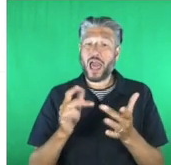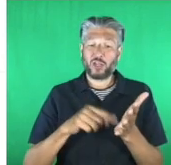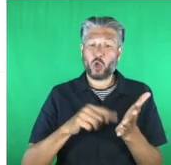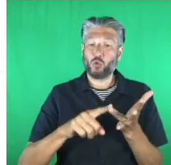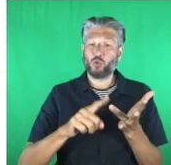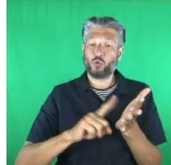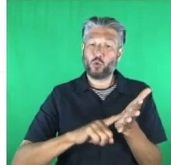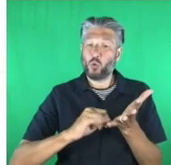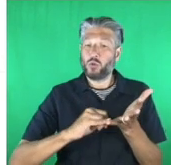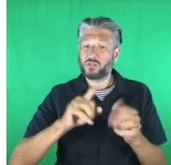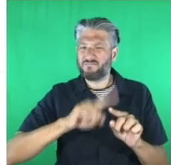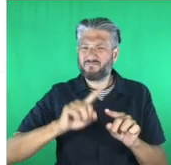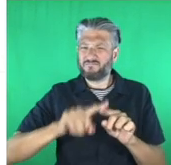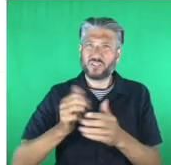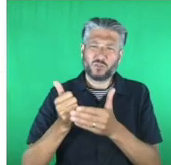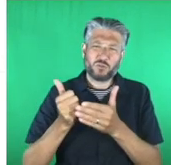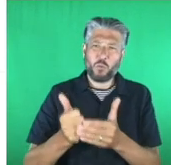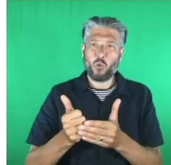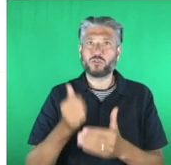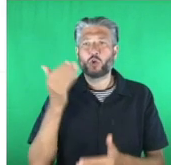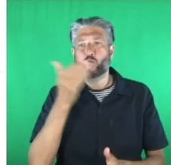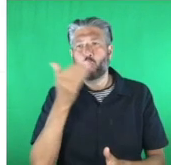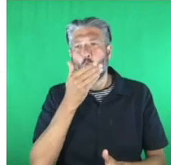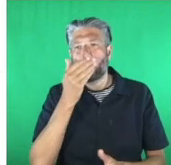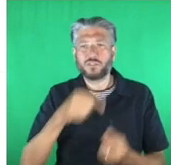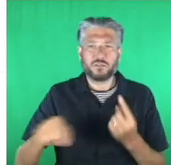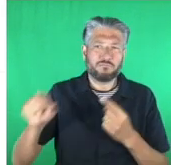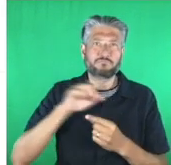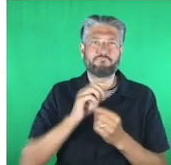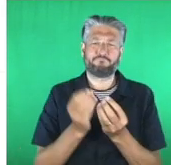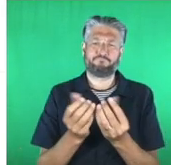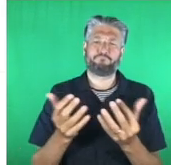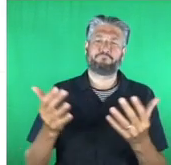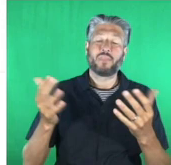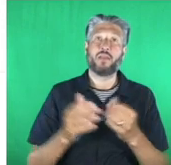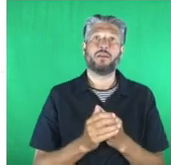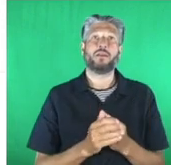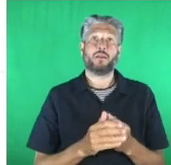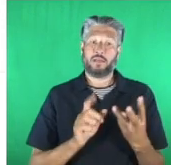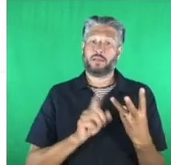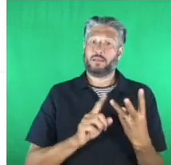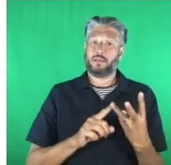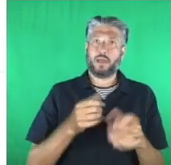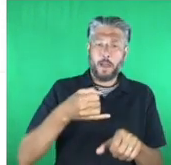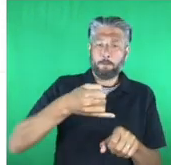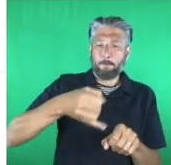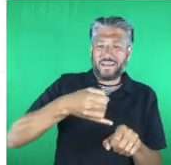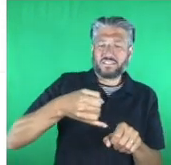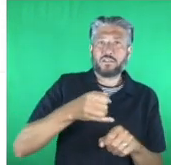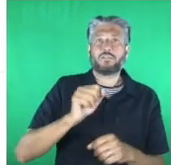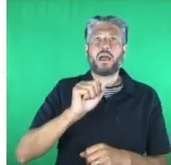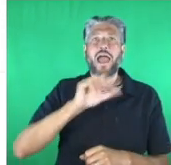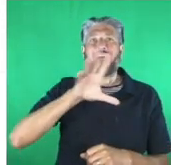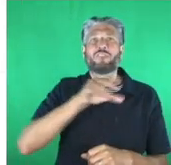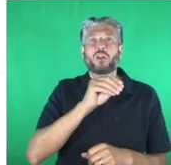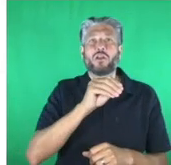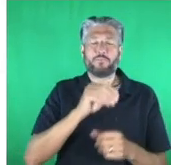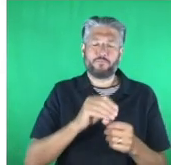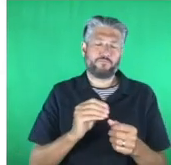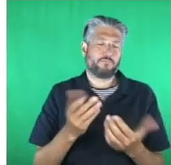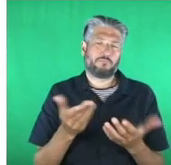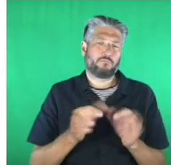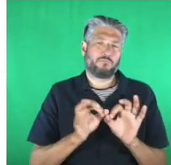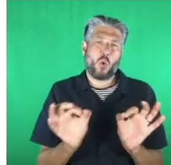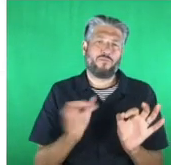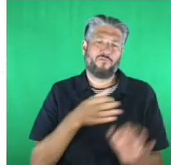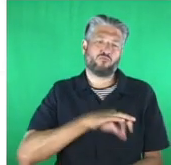schools across three provinces next medicine africa is a not-for-profit organization that is changing the future of